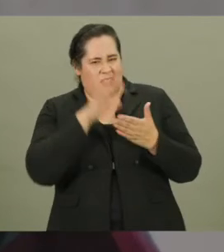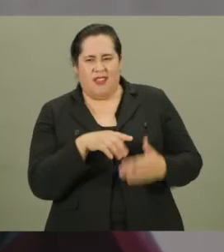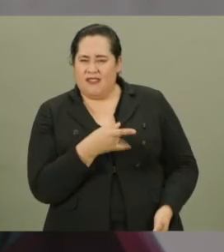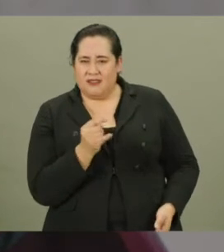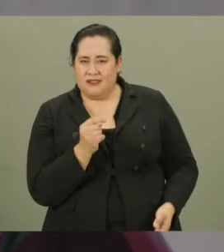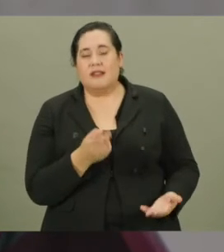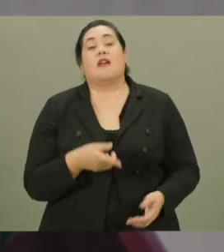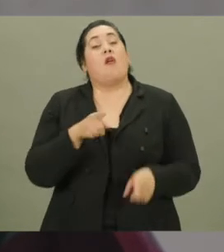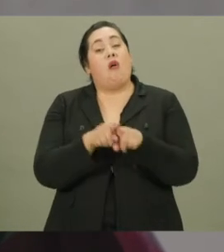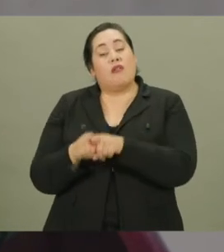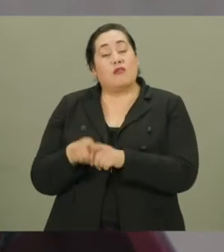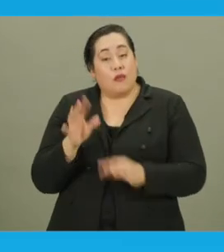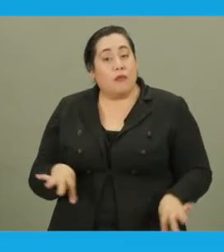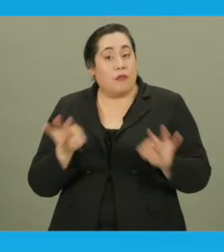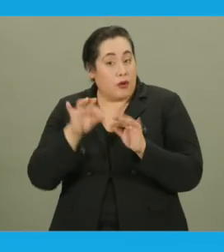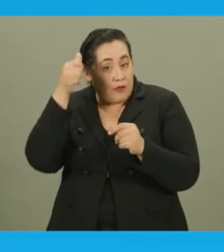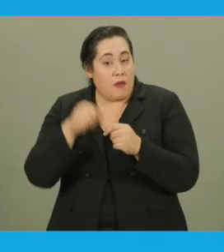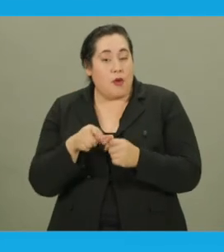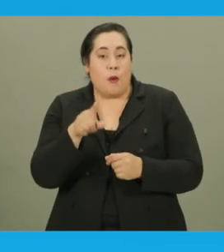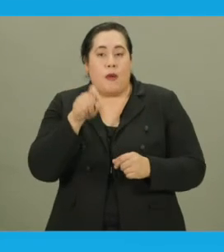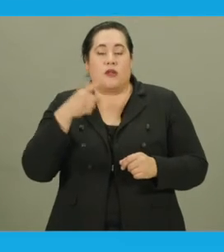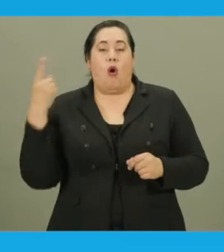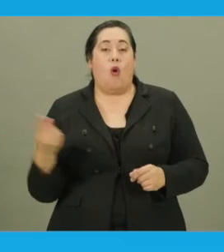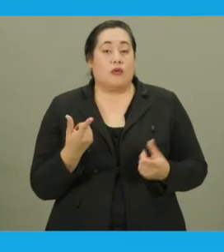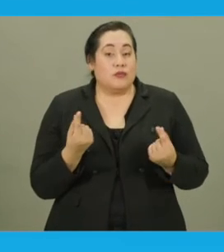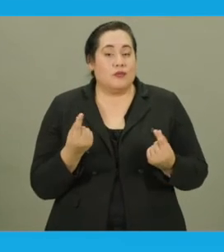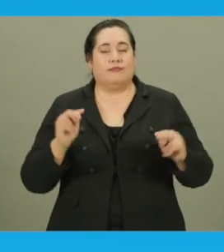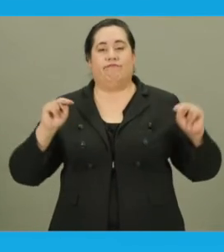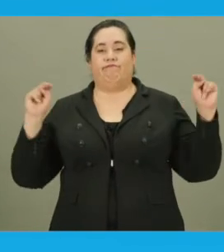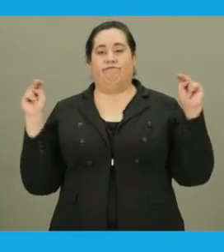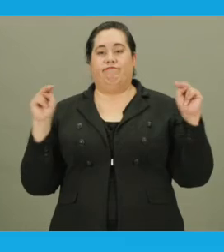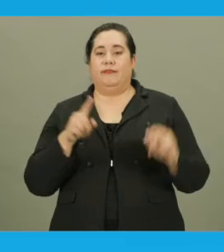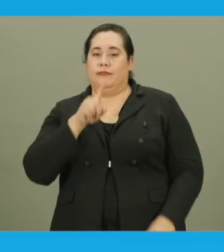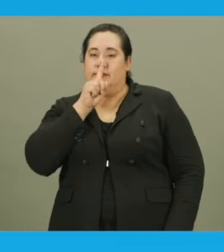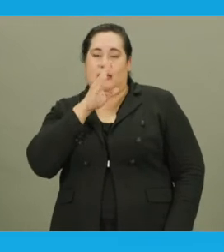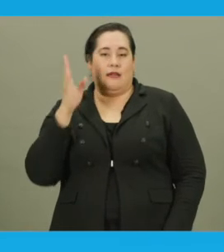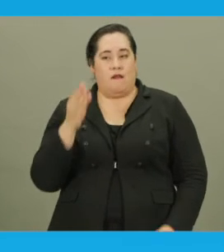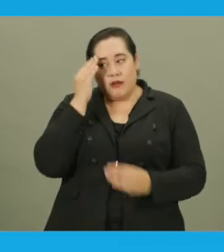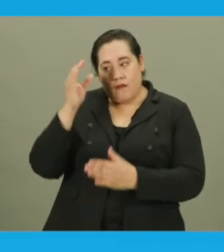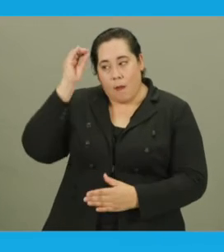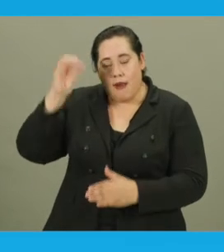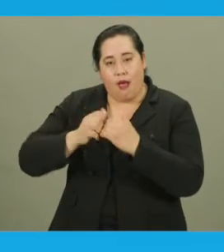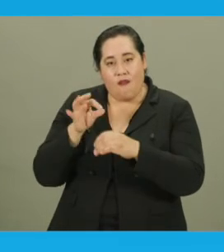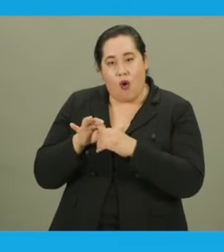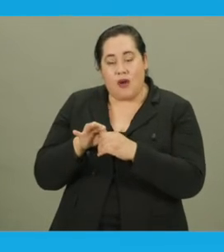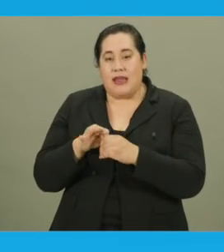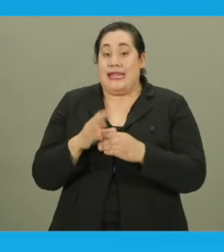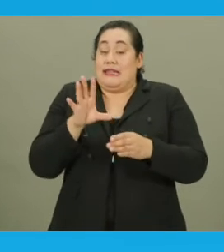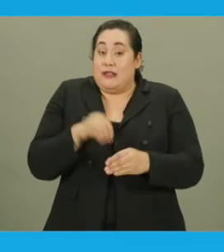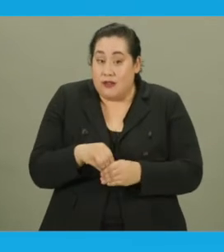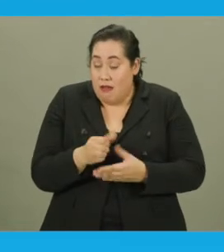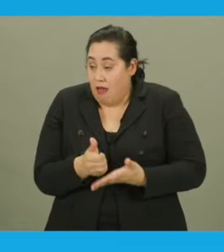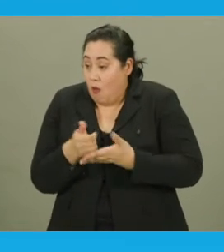I couldn't believe it. Also, it is important to remember you must always stay neutral and never give your opinion on how to vote,